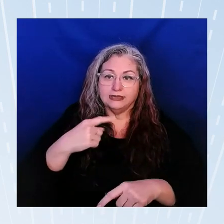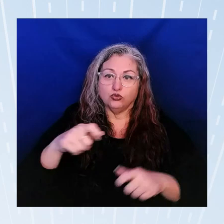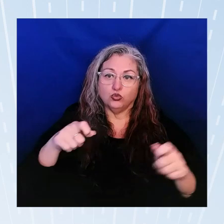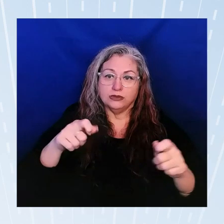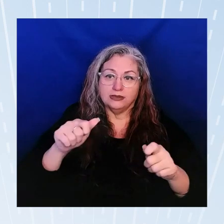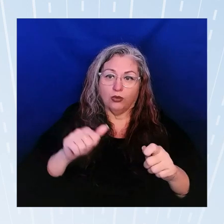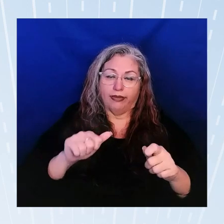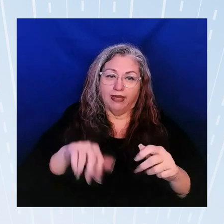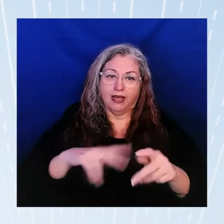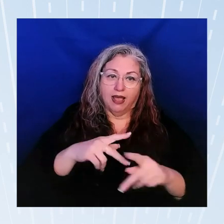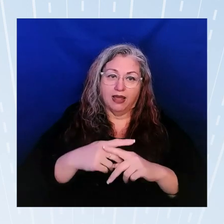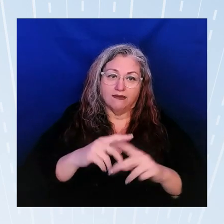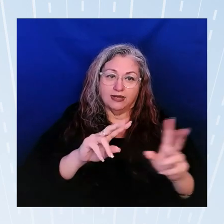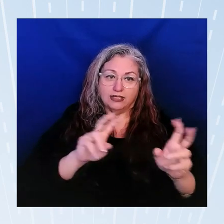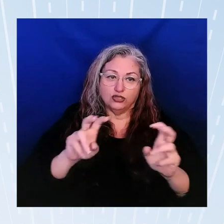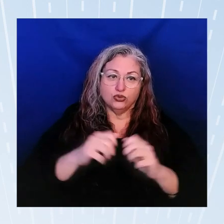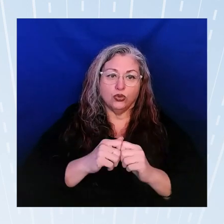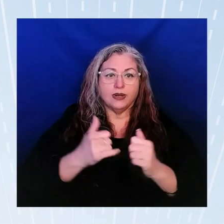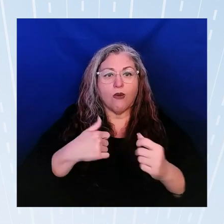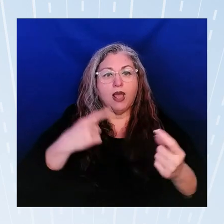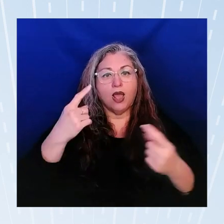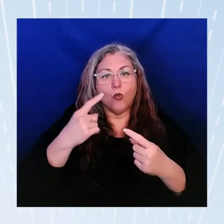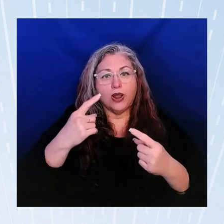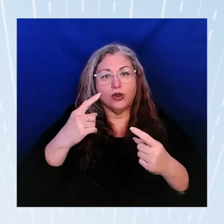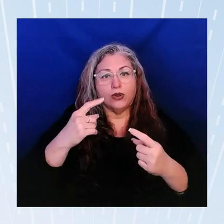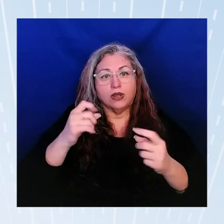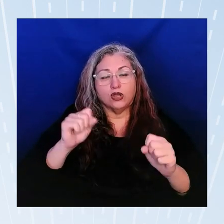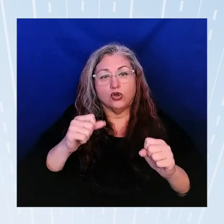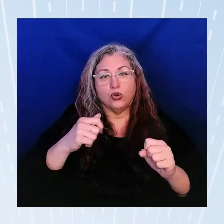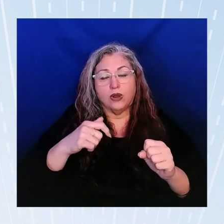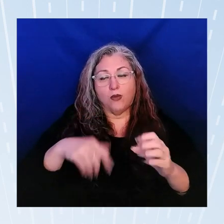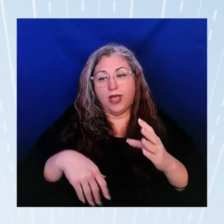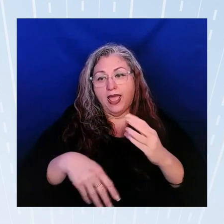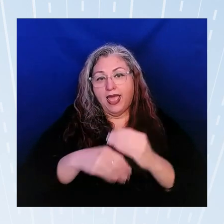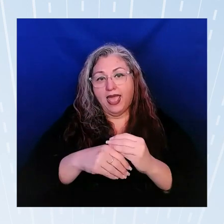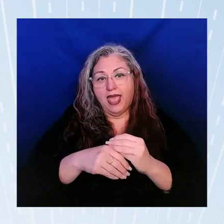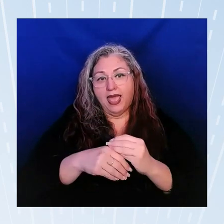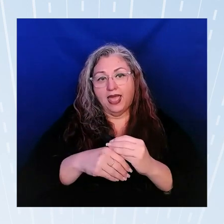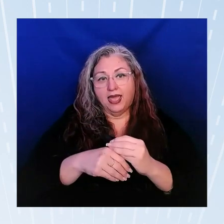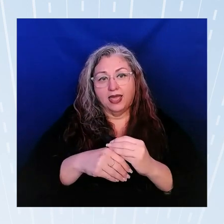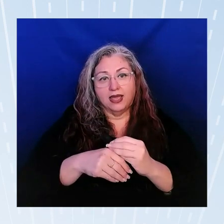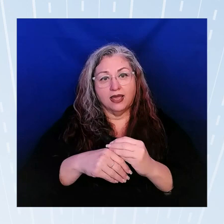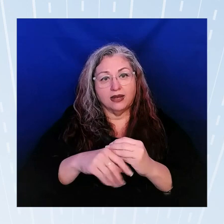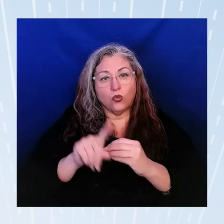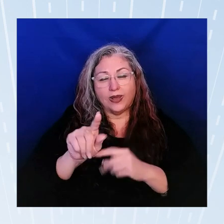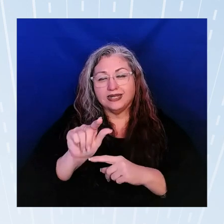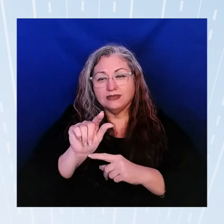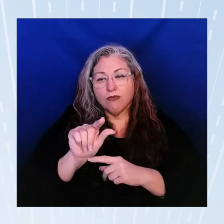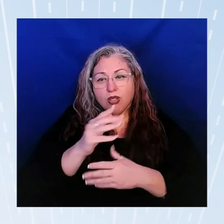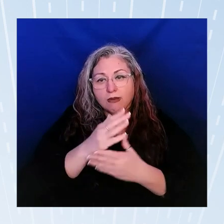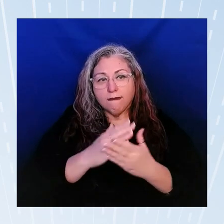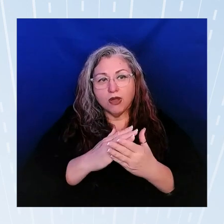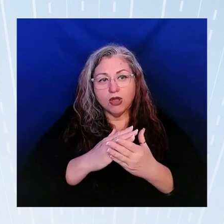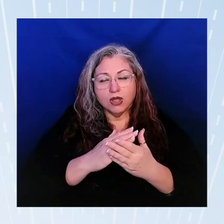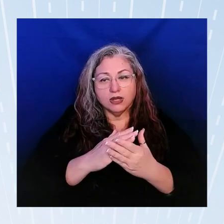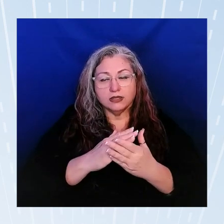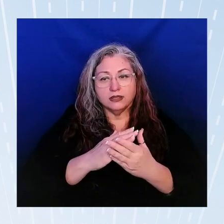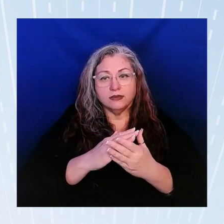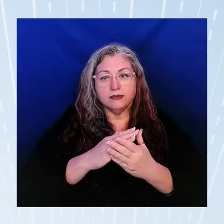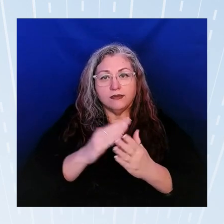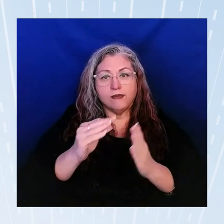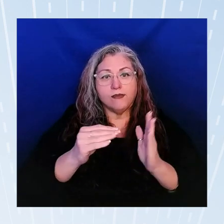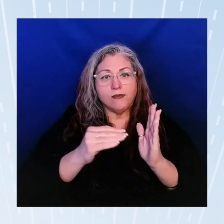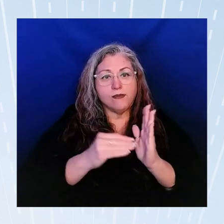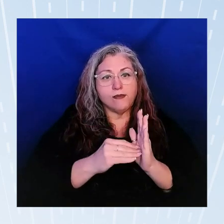issues so I was wondering if we could actually add one small part in the